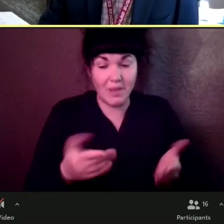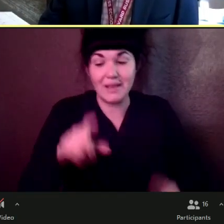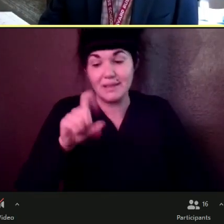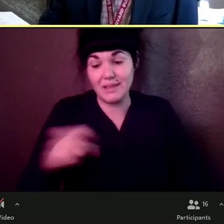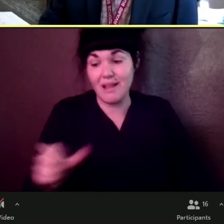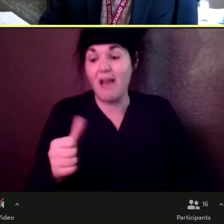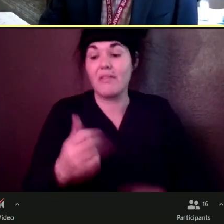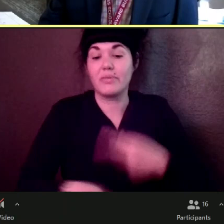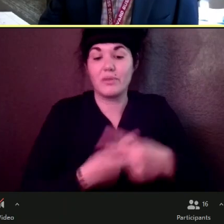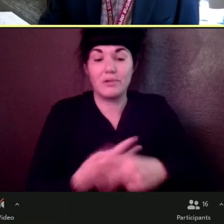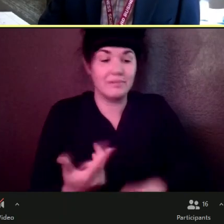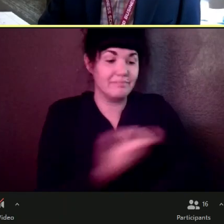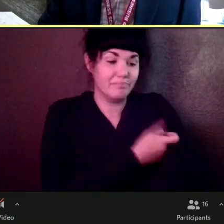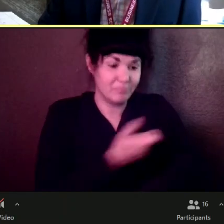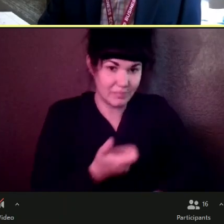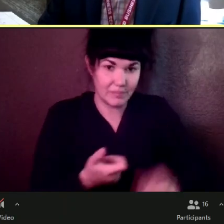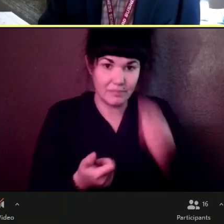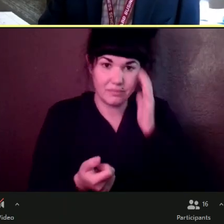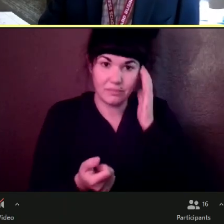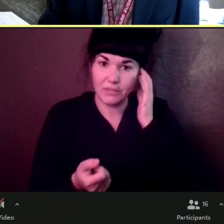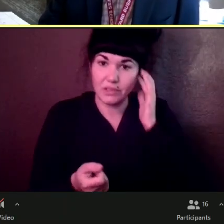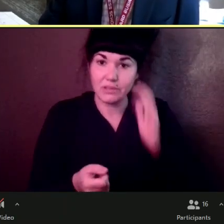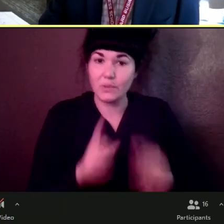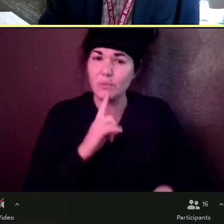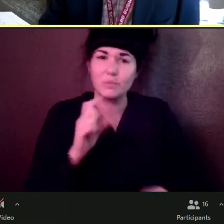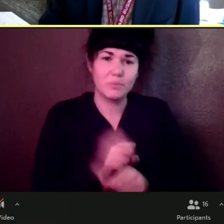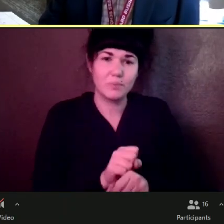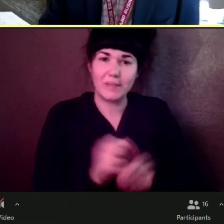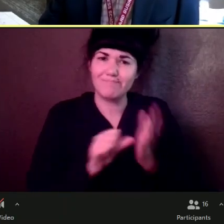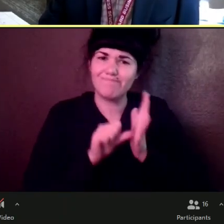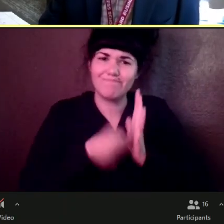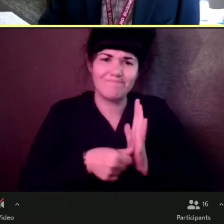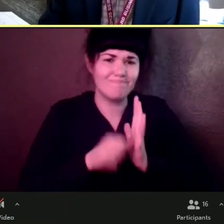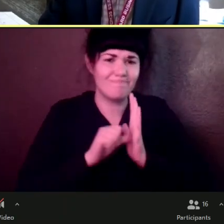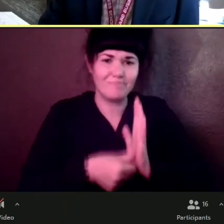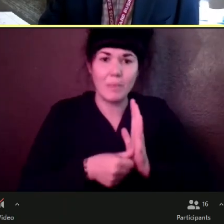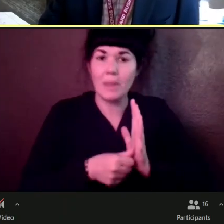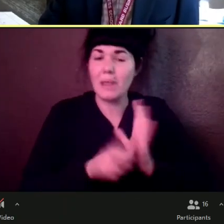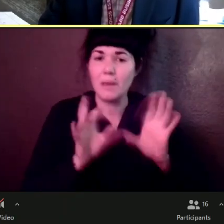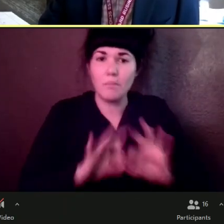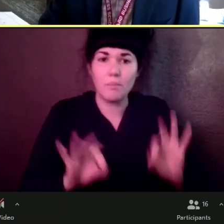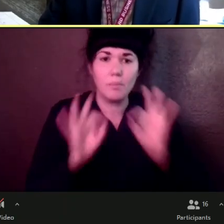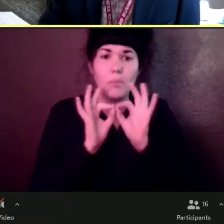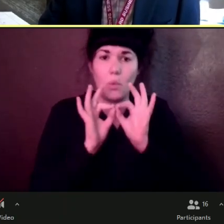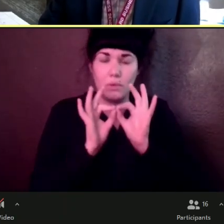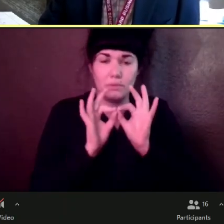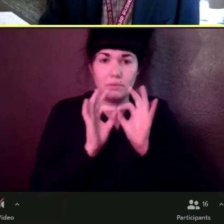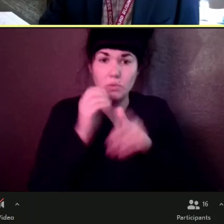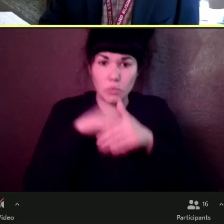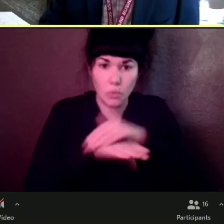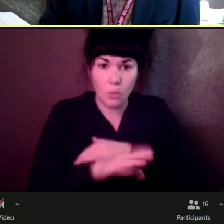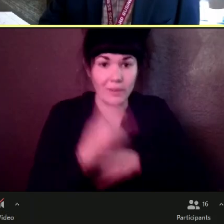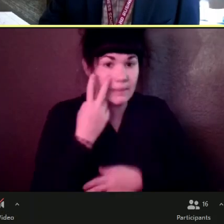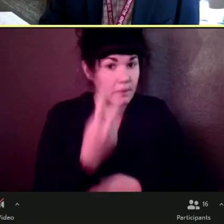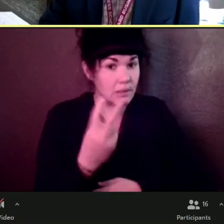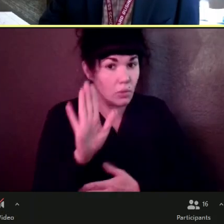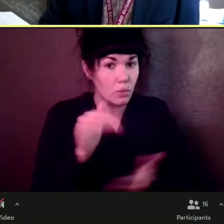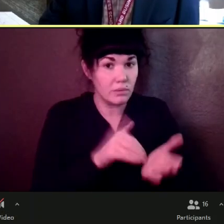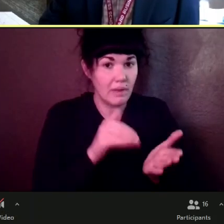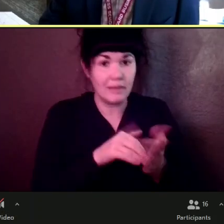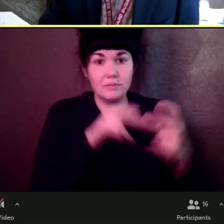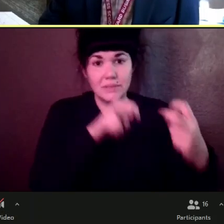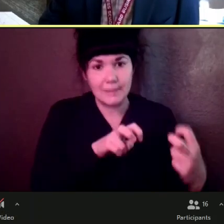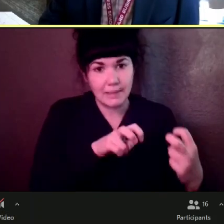Um, um, um, um, the one-on-one conversation with your healthcare provider, someone that's trusted, uh, in, in the healthcare